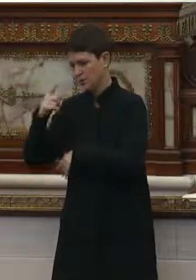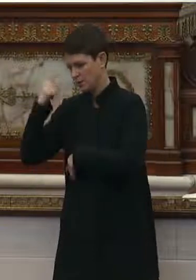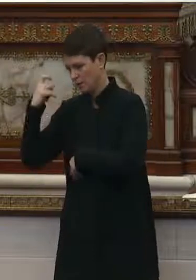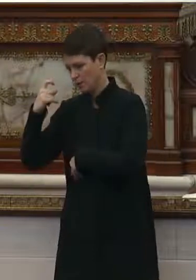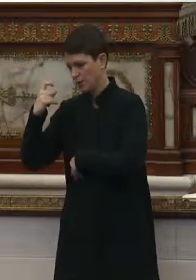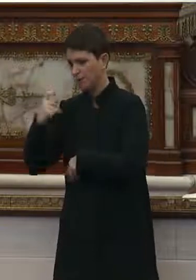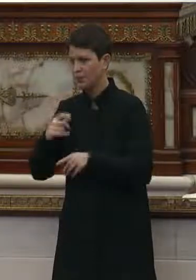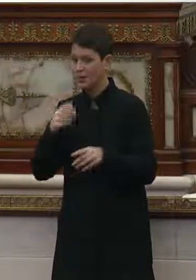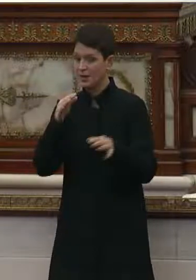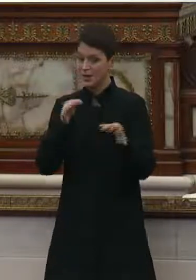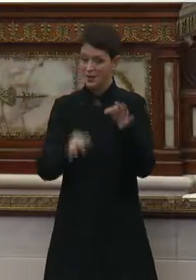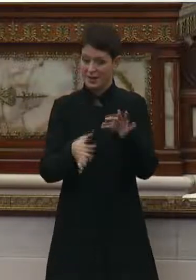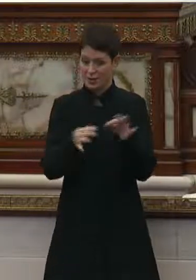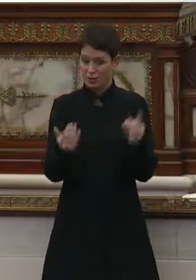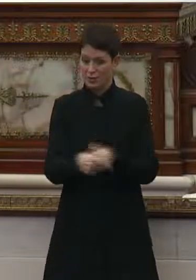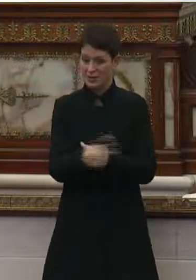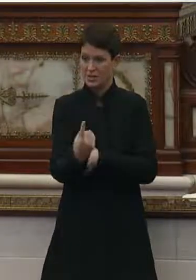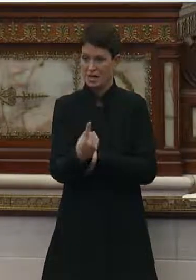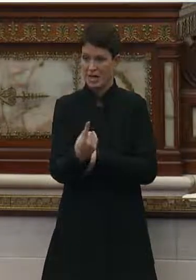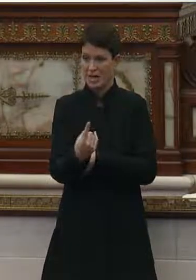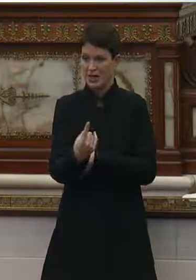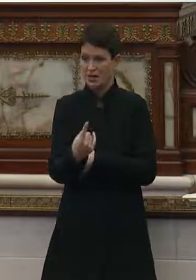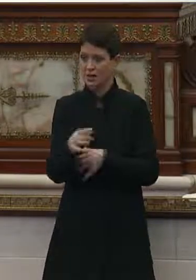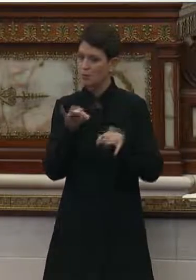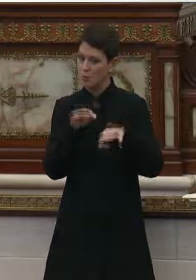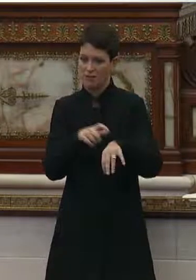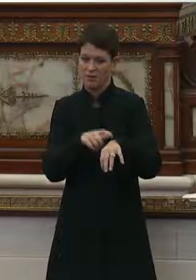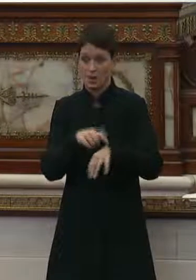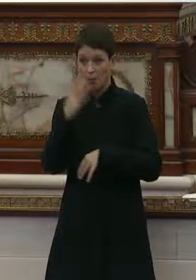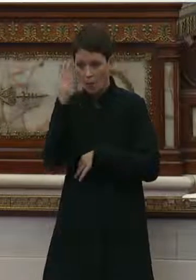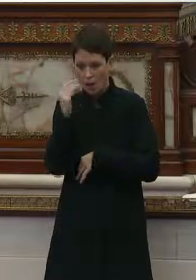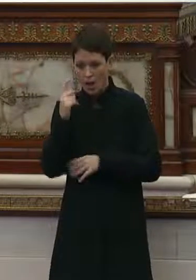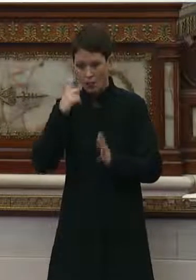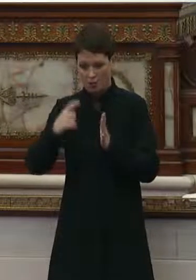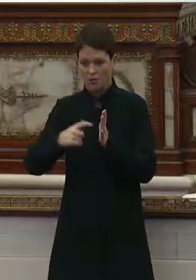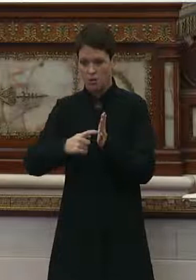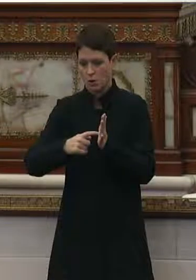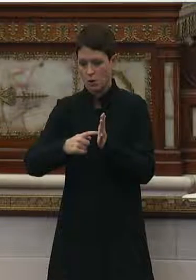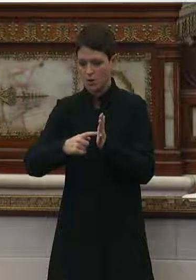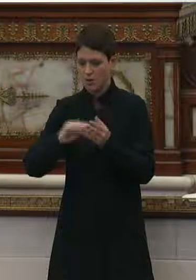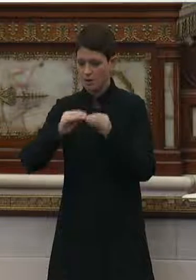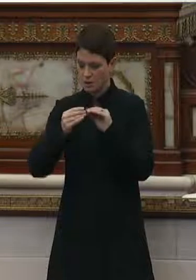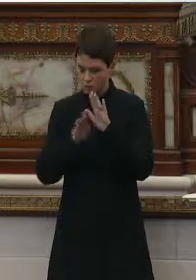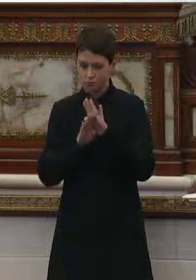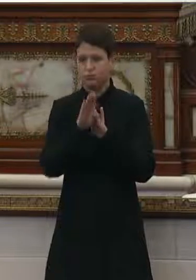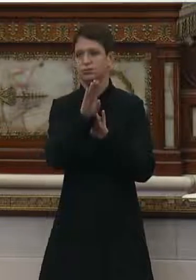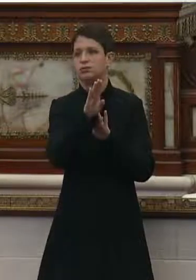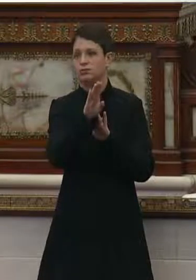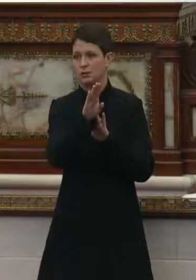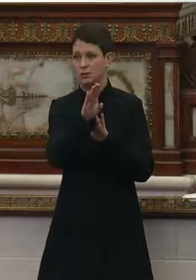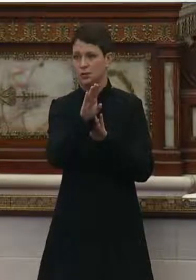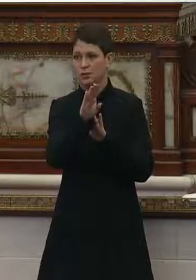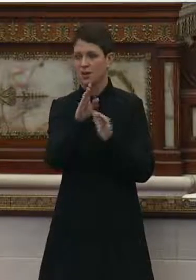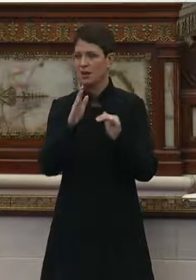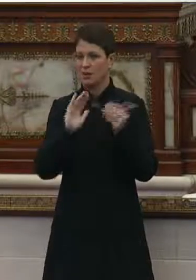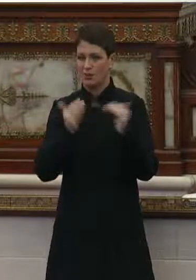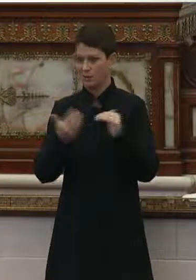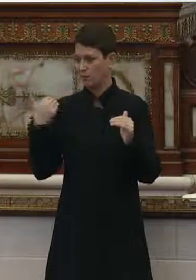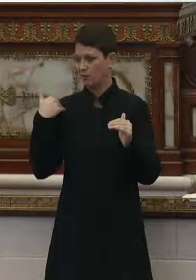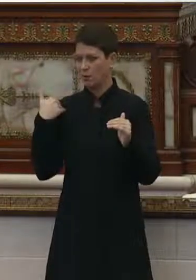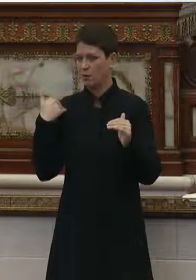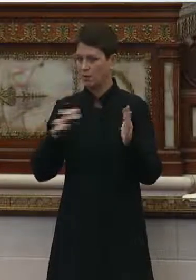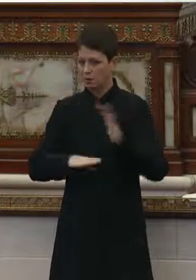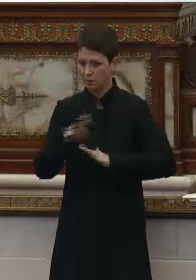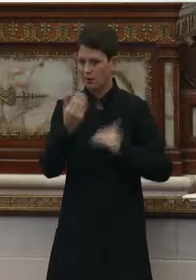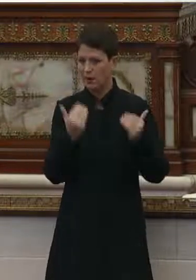the timing of the hearing, unfortunately, couldn't be better because this week we've seen rising cases like no other. The hearing today